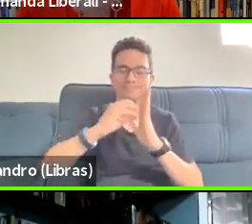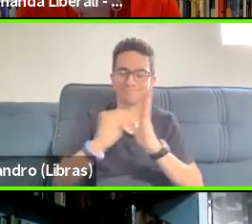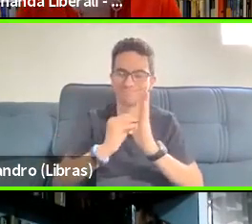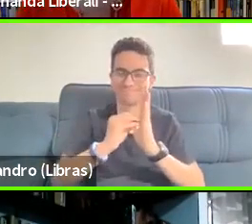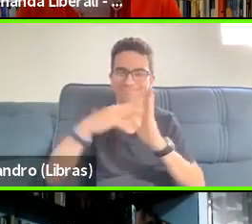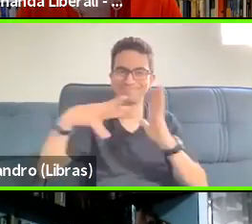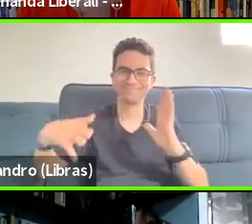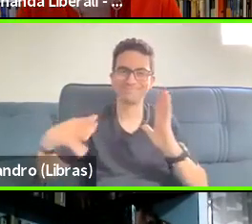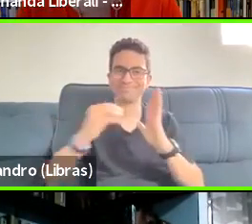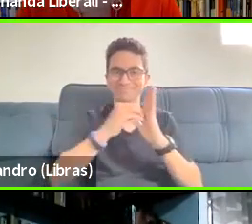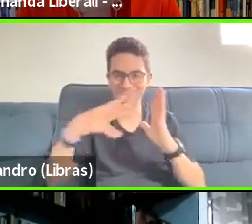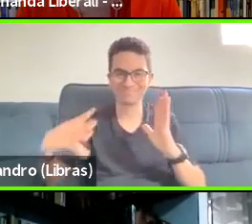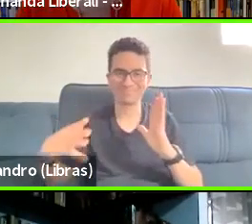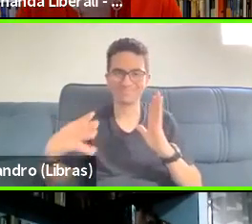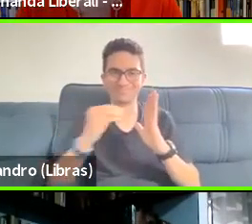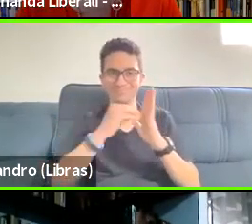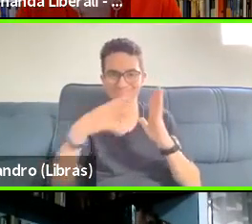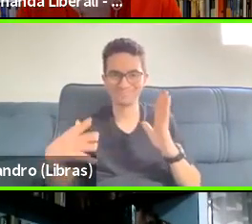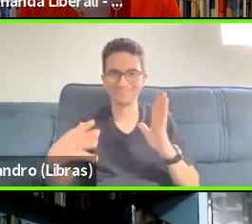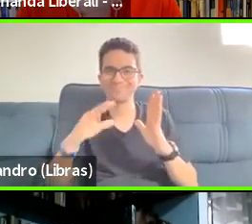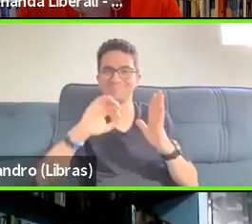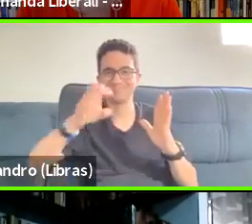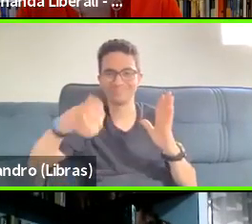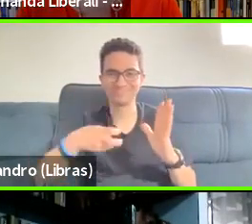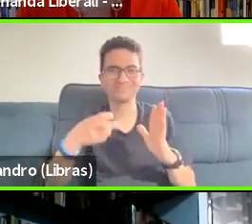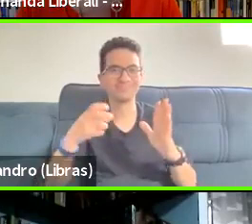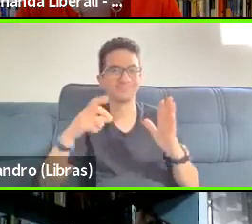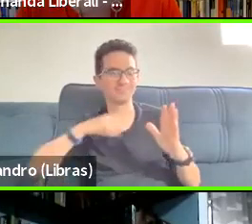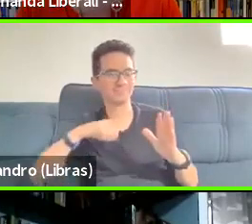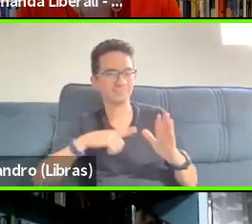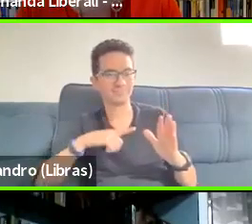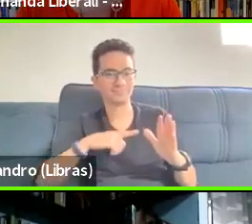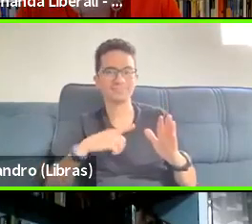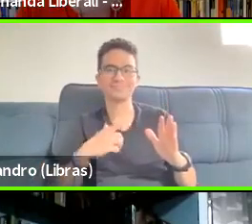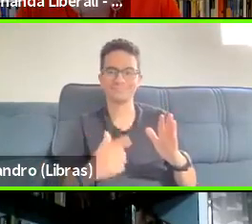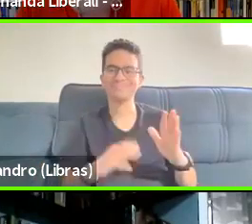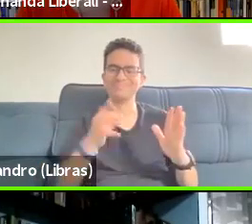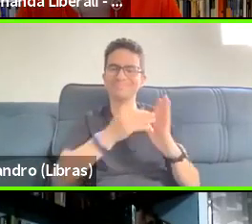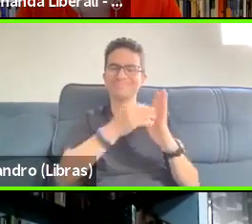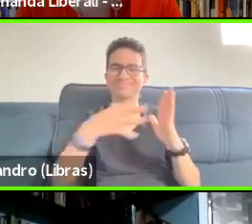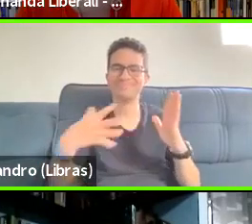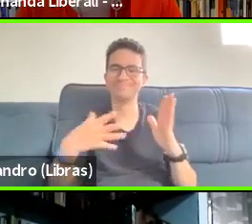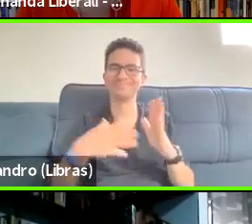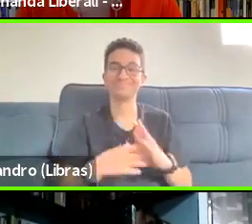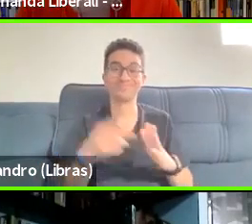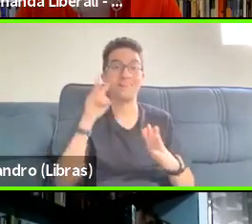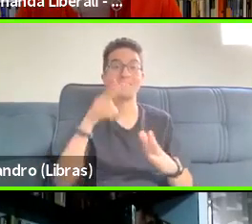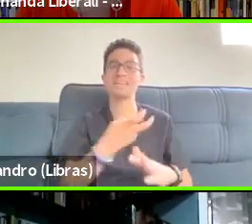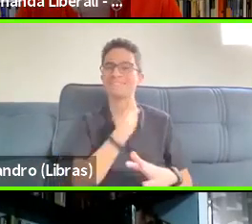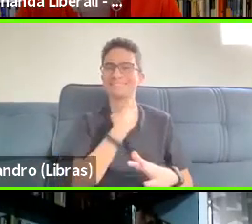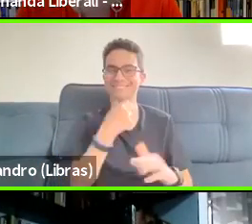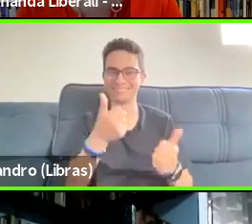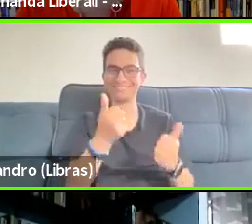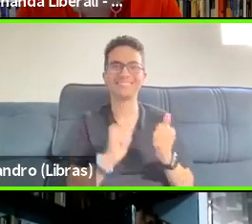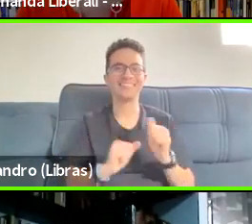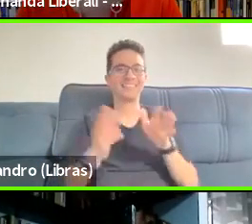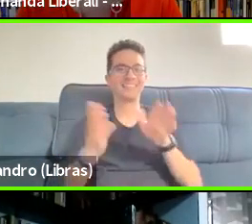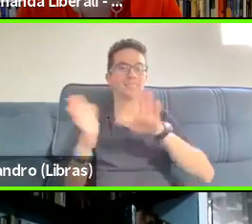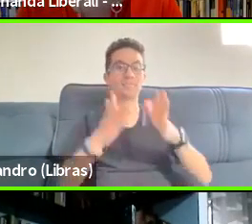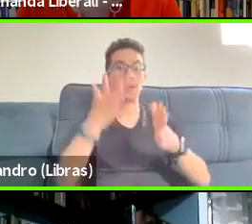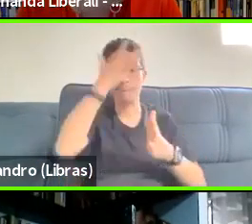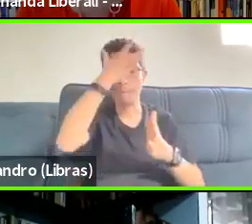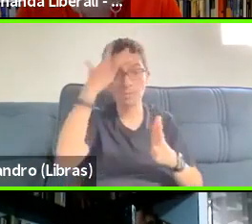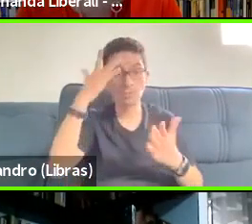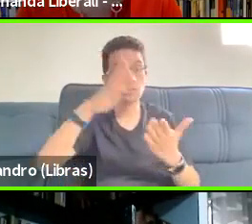about how that remediated, um, you know, people's lived experiences, um, and became critical to their ongoing